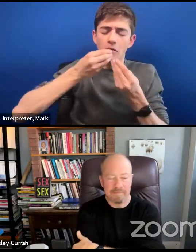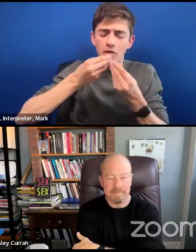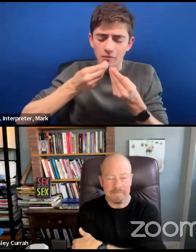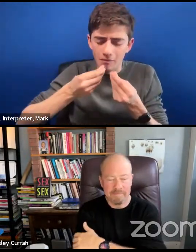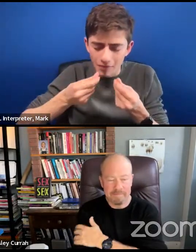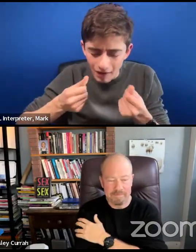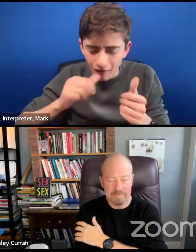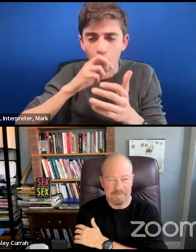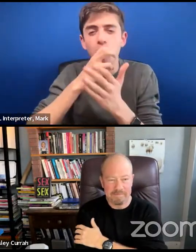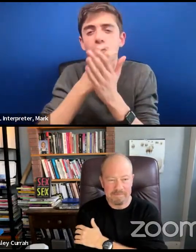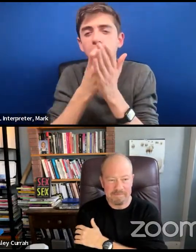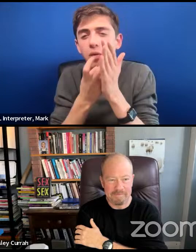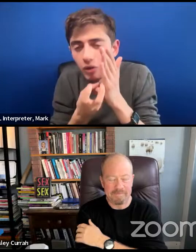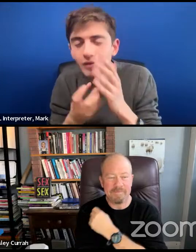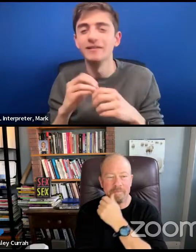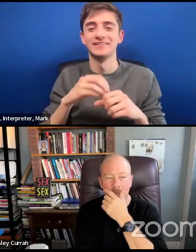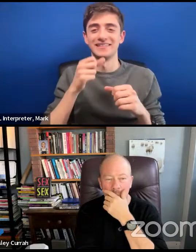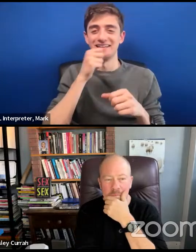his ice cream.